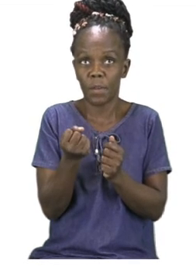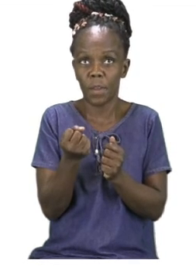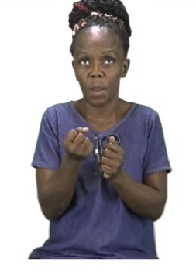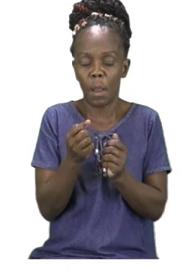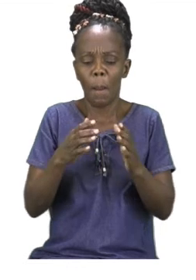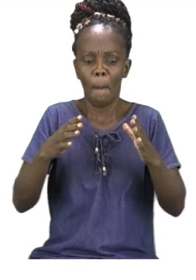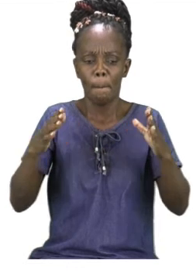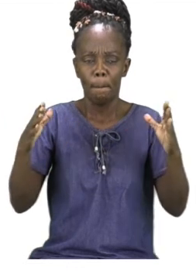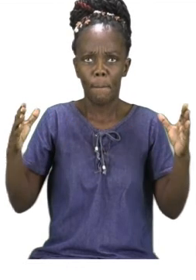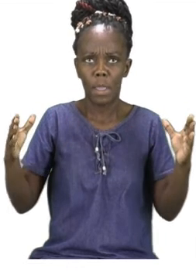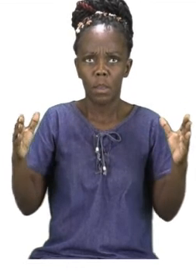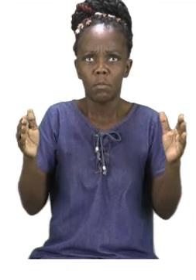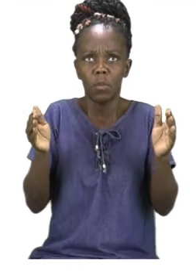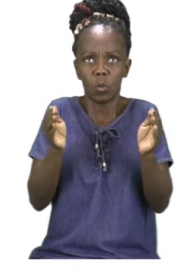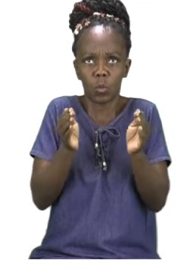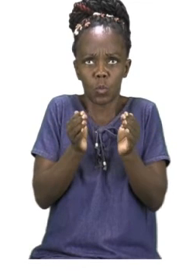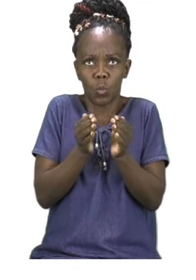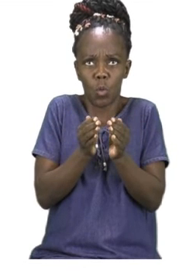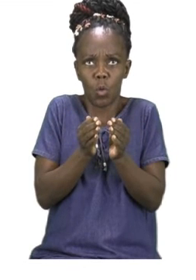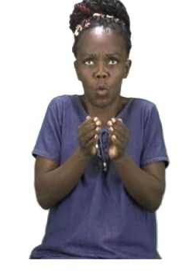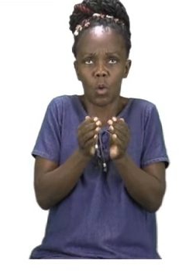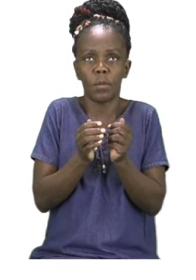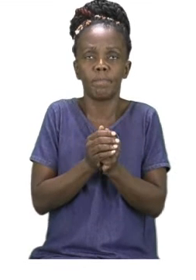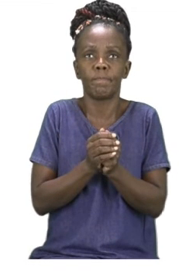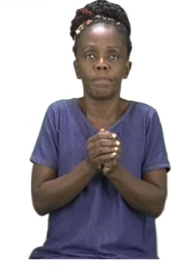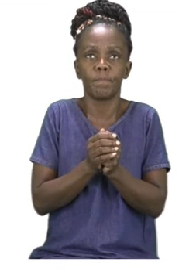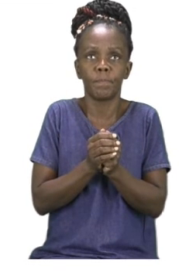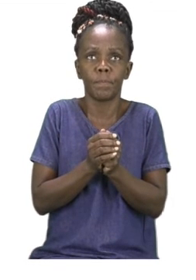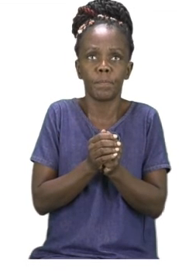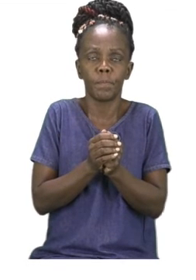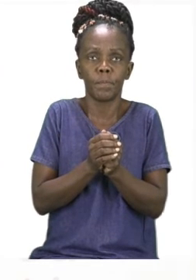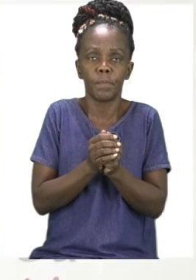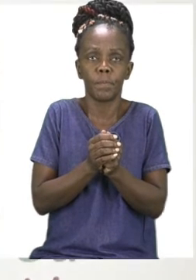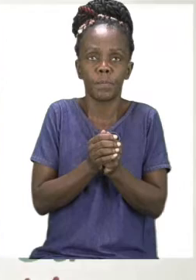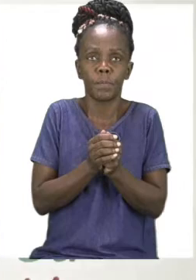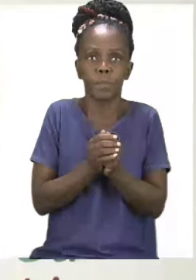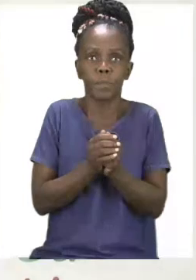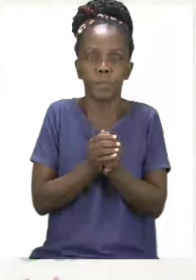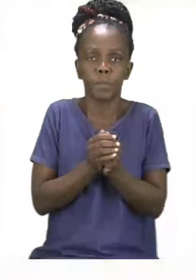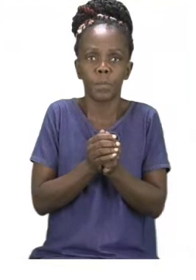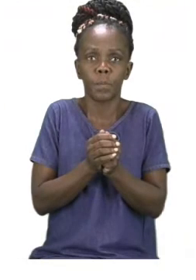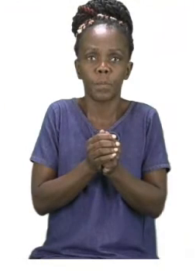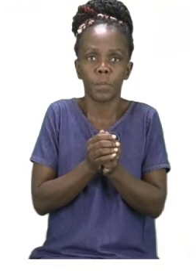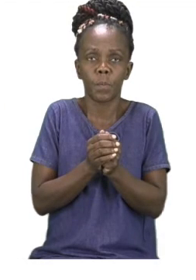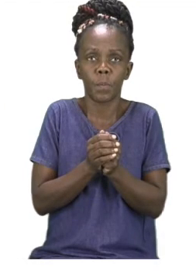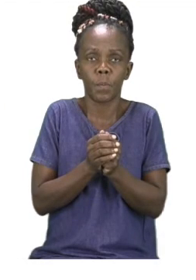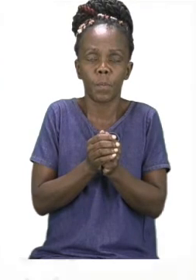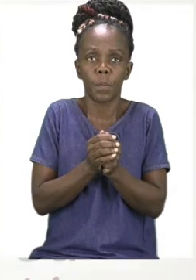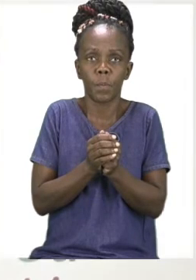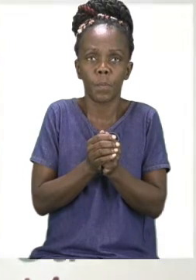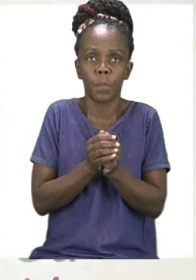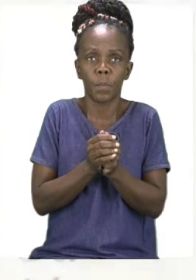and small. And it is going to be our job to find a